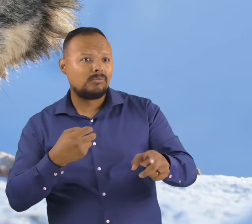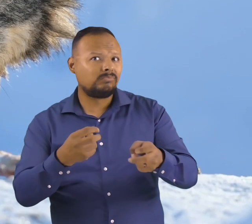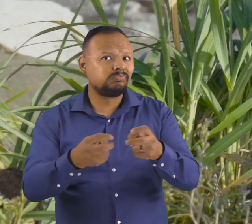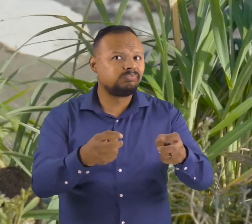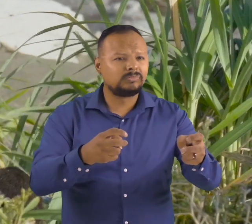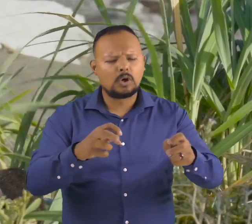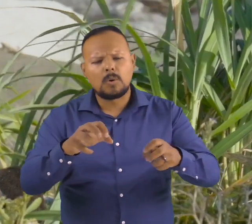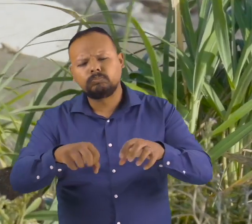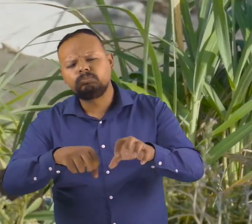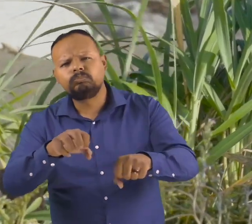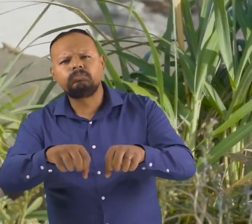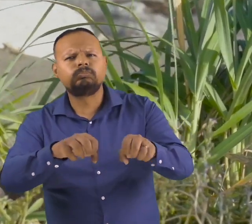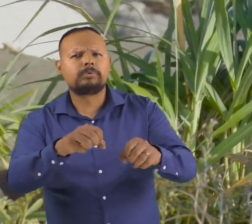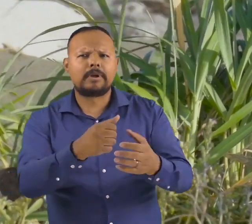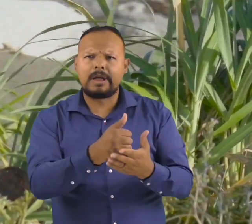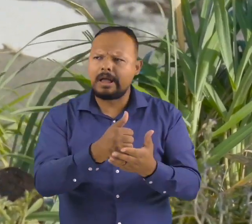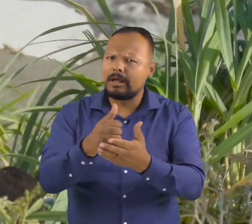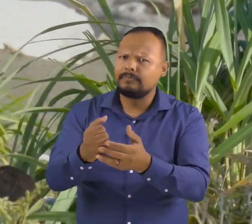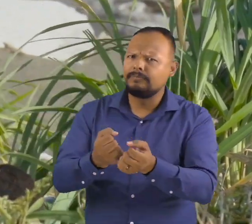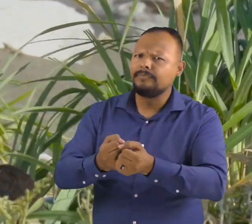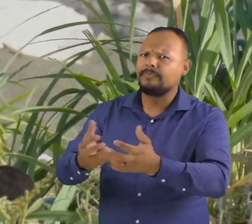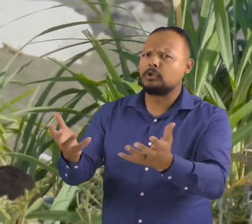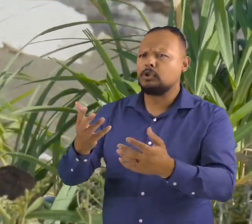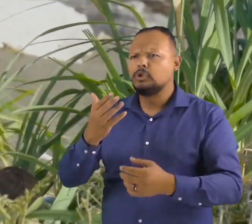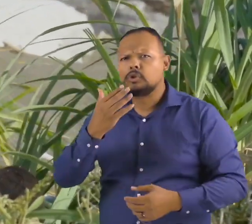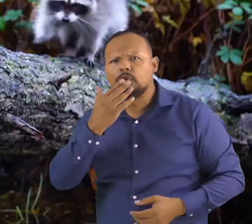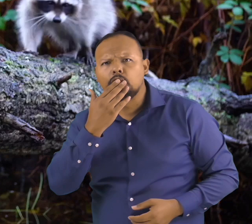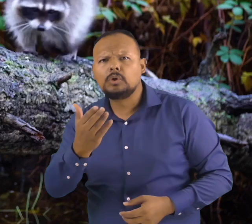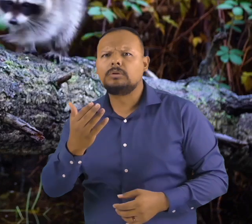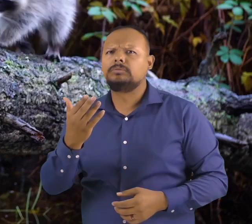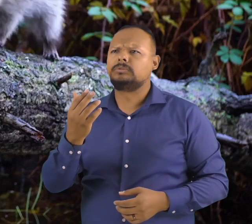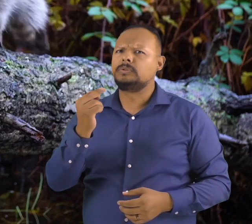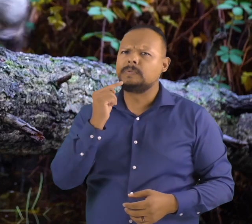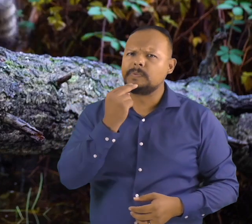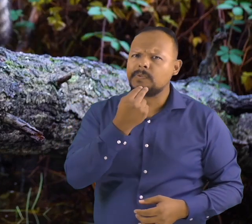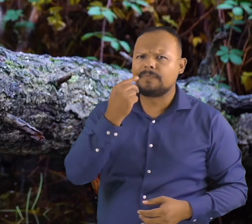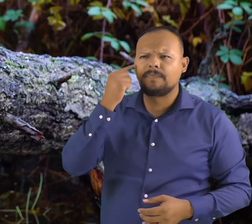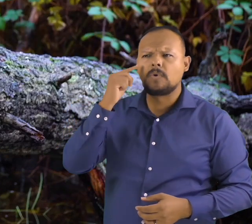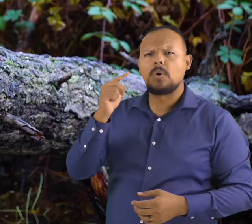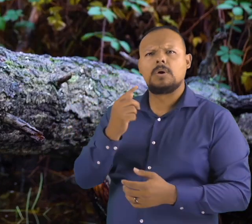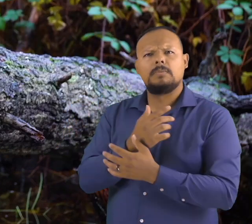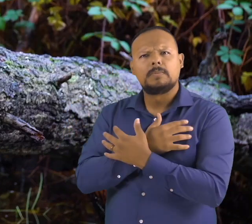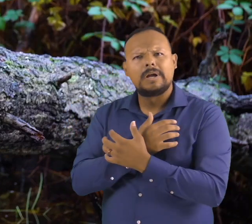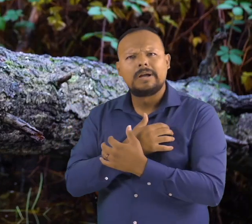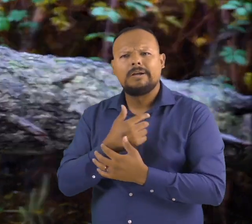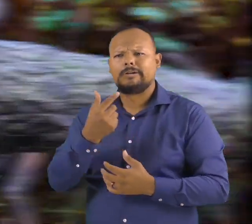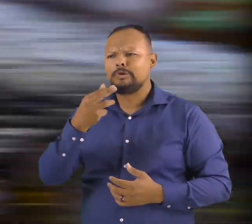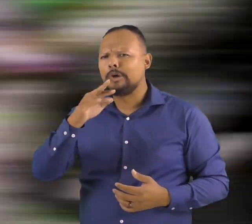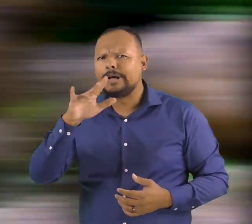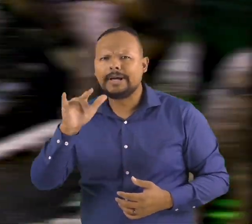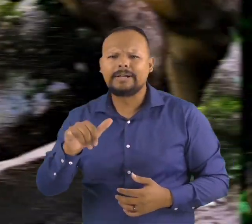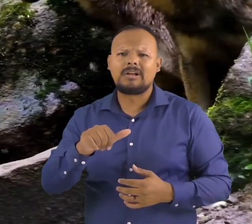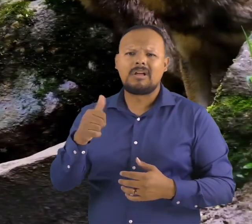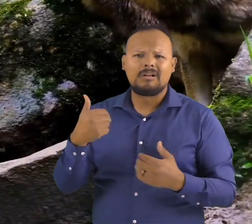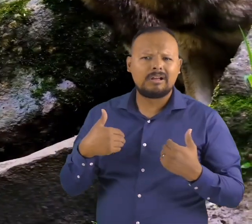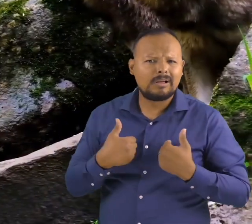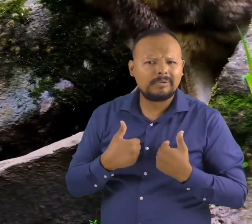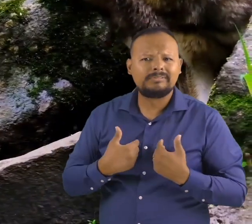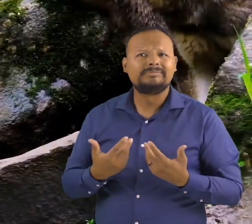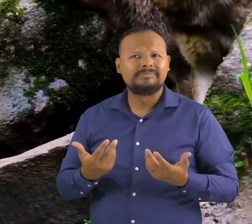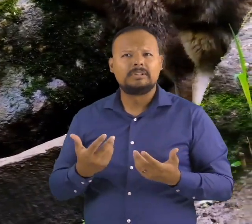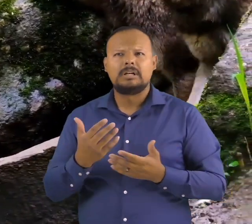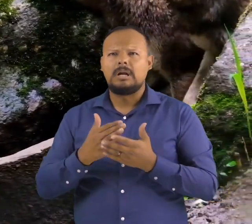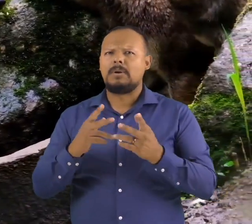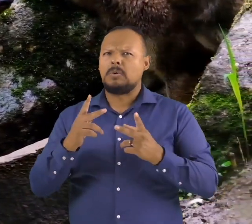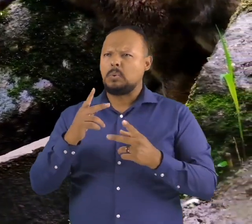they eat help to provide nutrients for grizzly bears and other scavenger animals. Even though